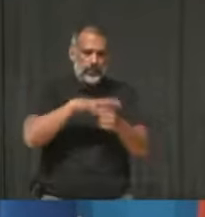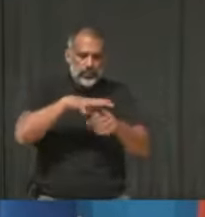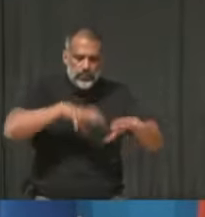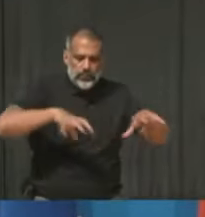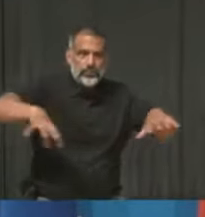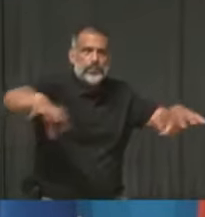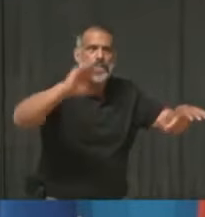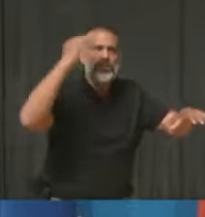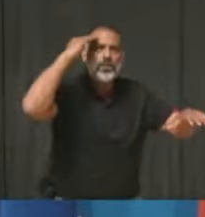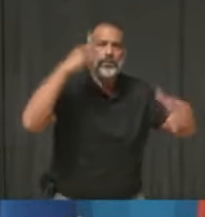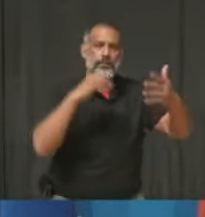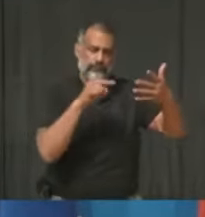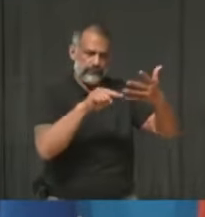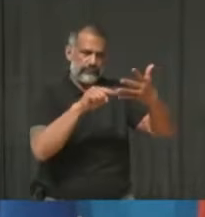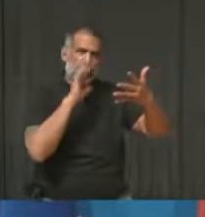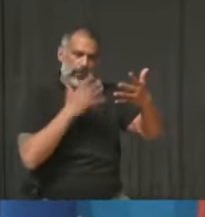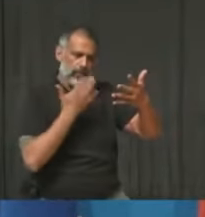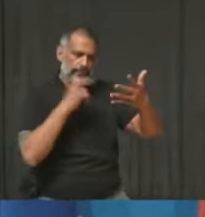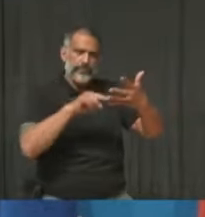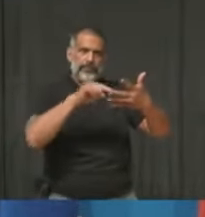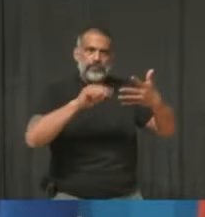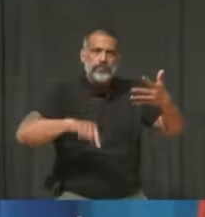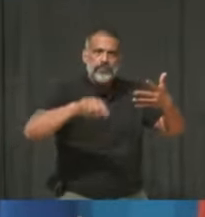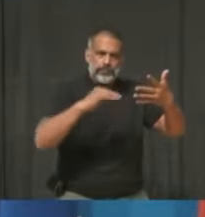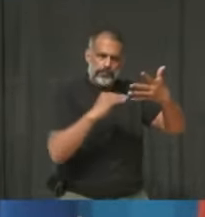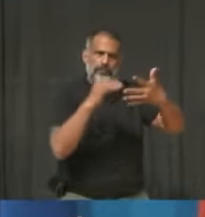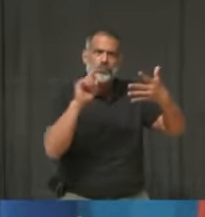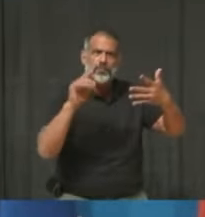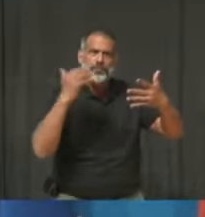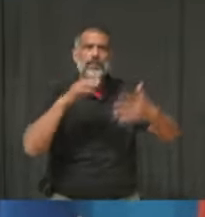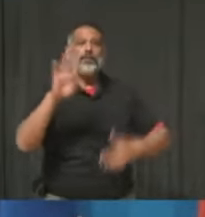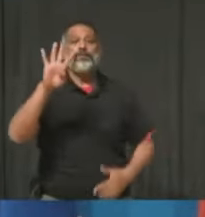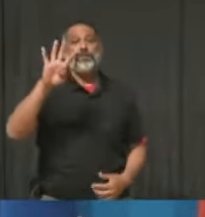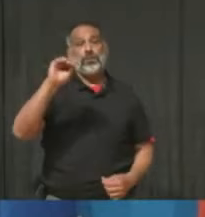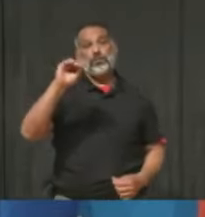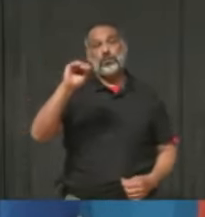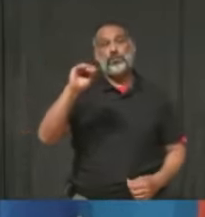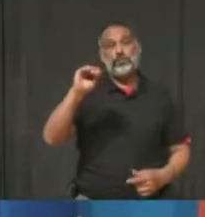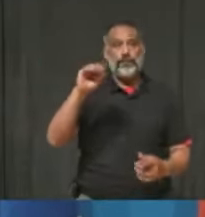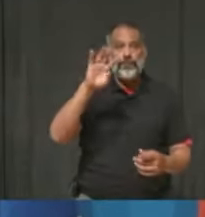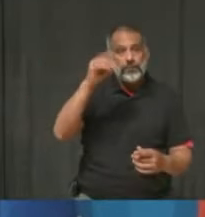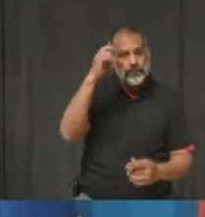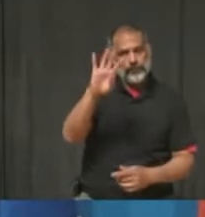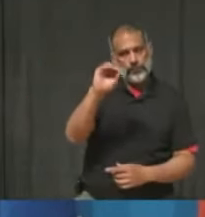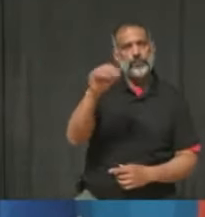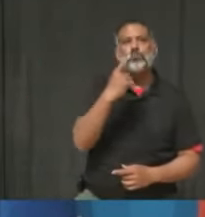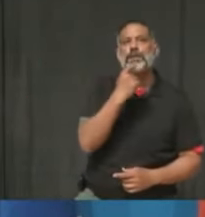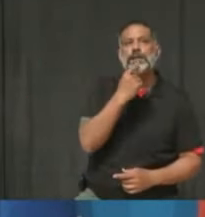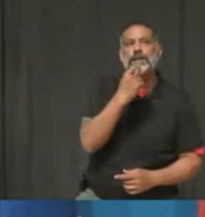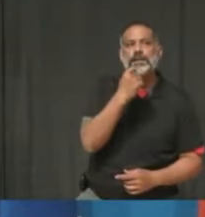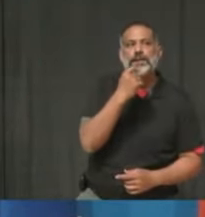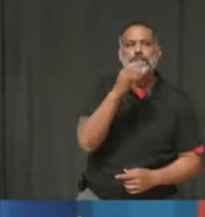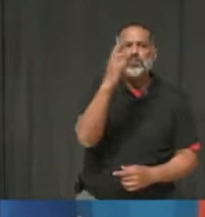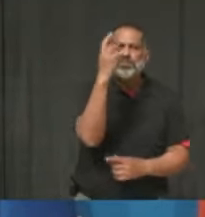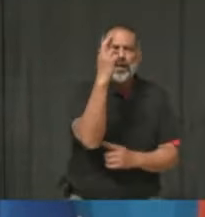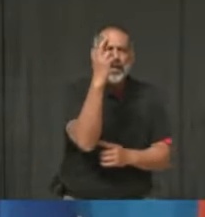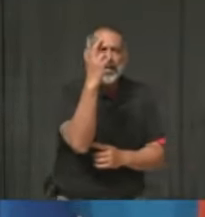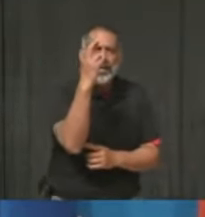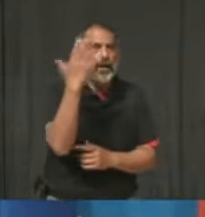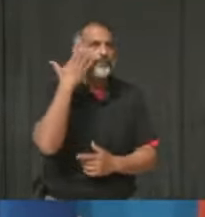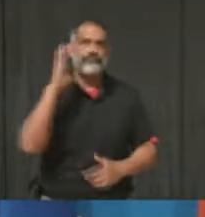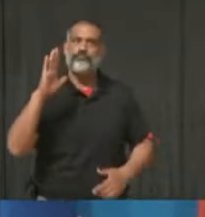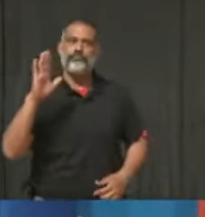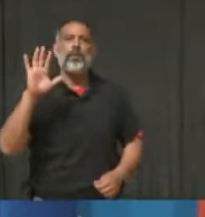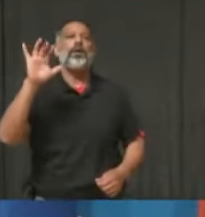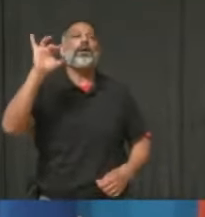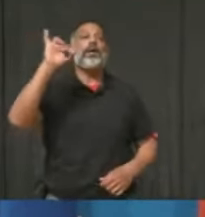frame, frankly, because we knew that it was 40 to get into the red, but we didn't know what was the threshold level for the gray, and we're hearing now it's 80.